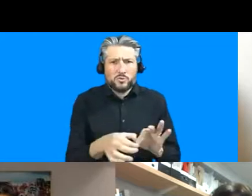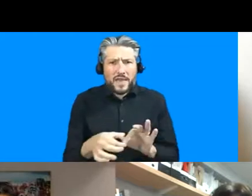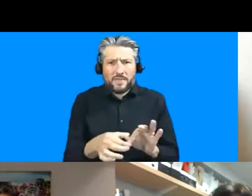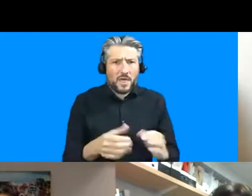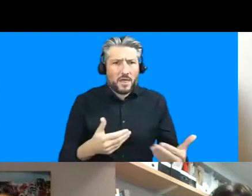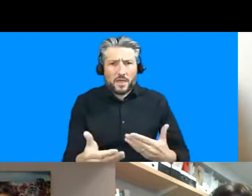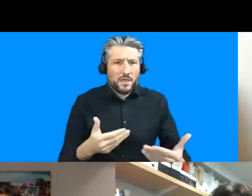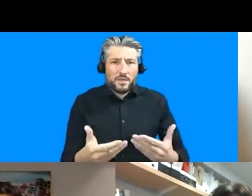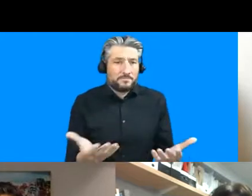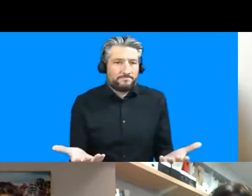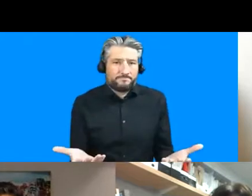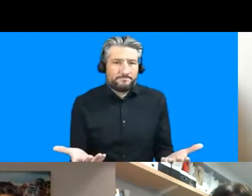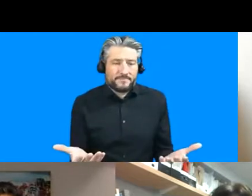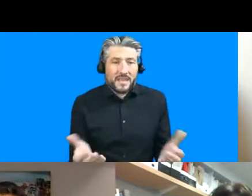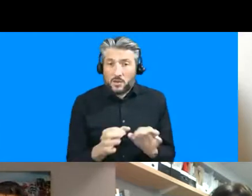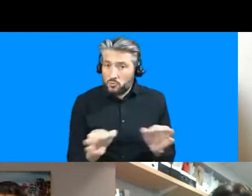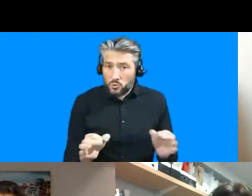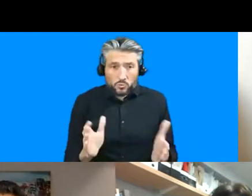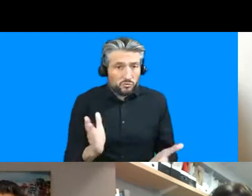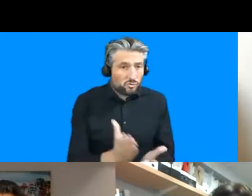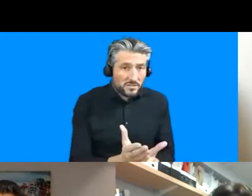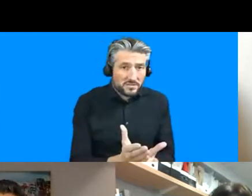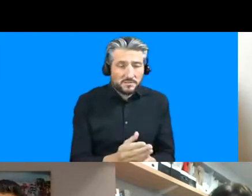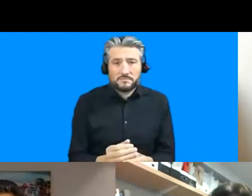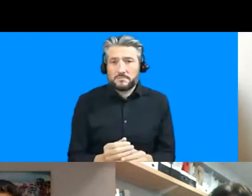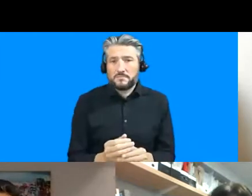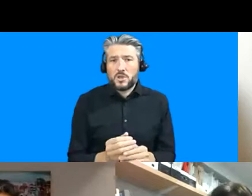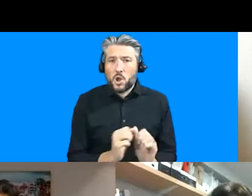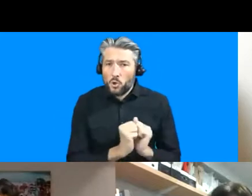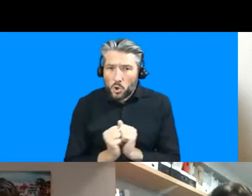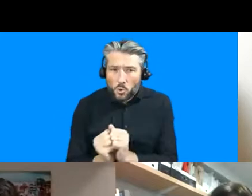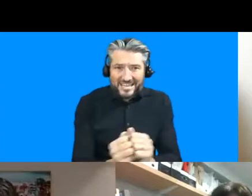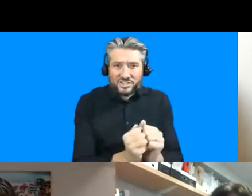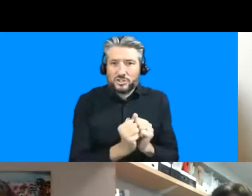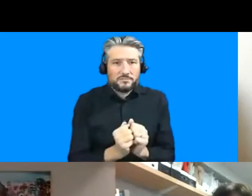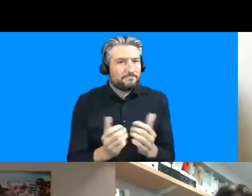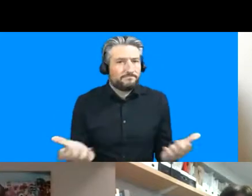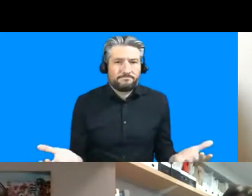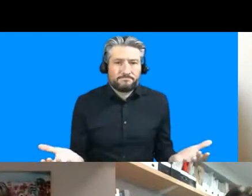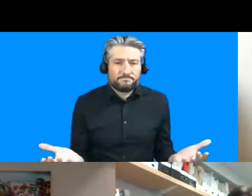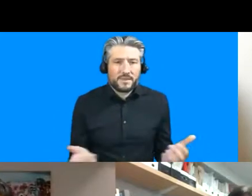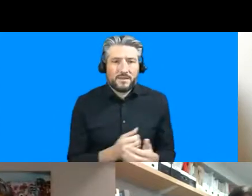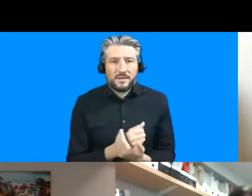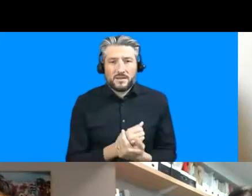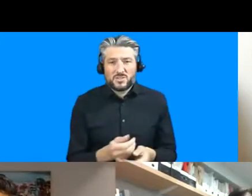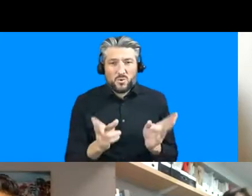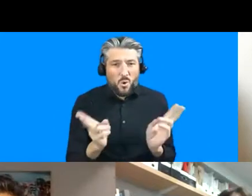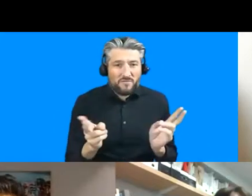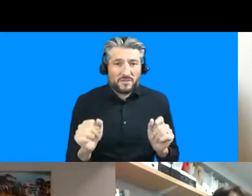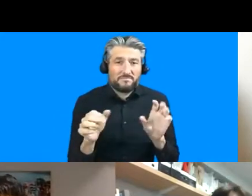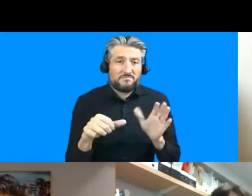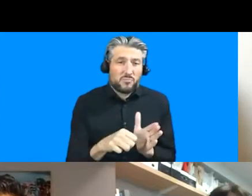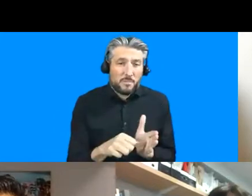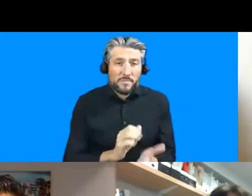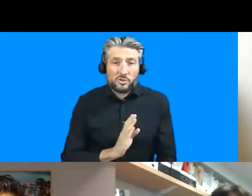it damages trust we hear a lot about trust in in response to epidemics so trust between people trust between rich and the you know